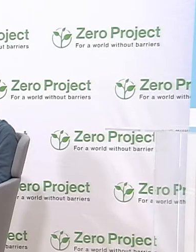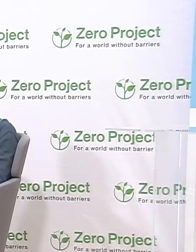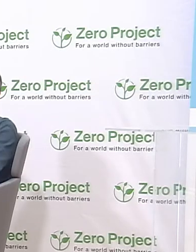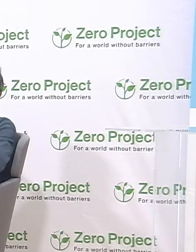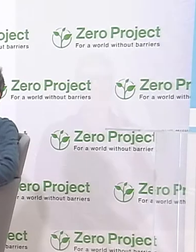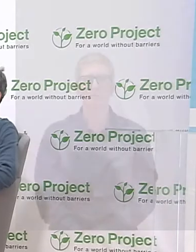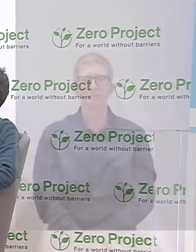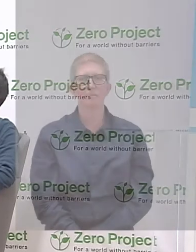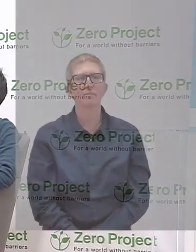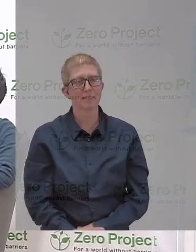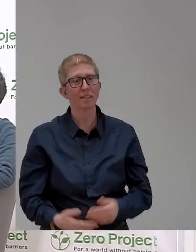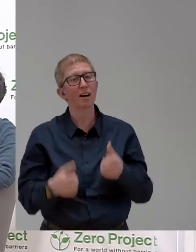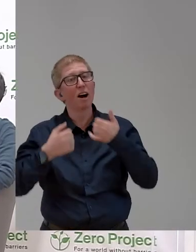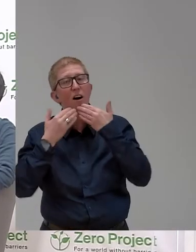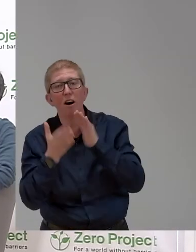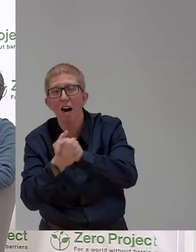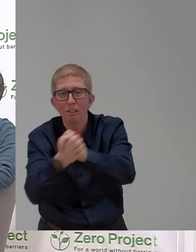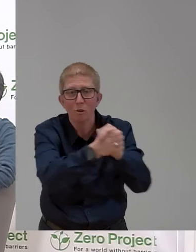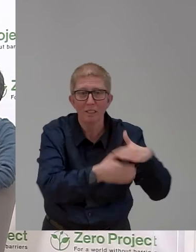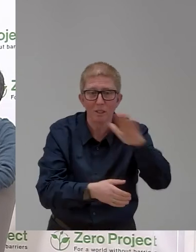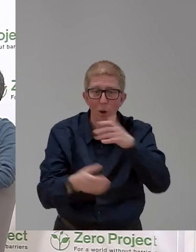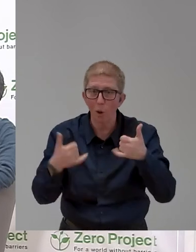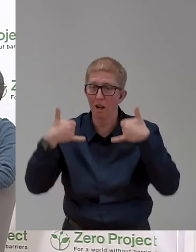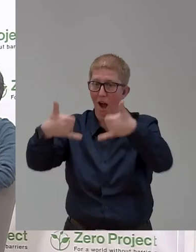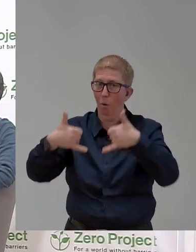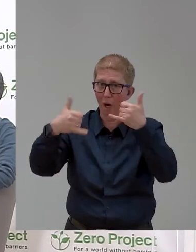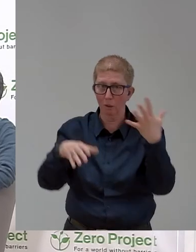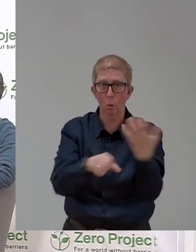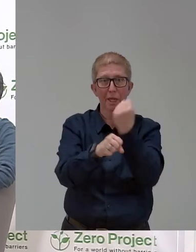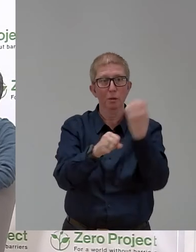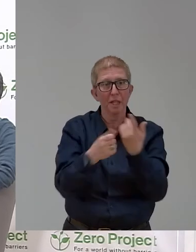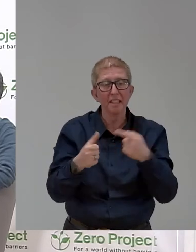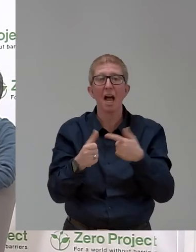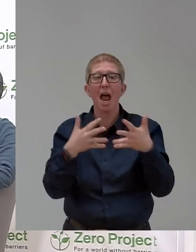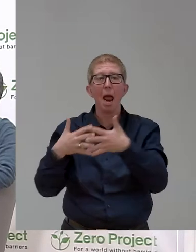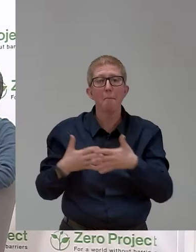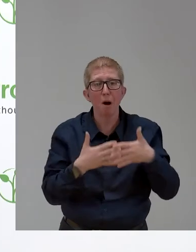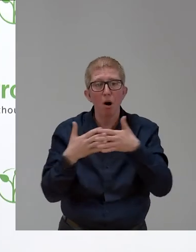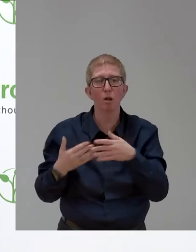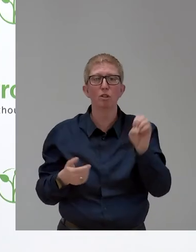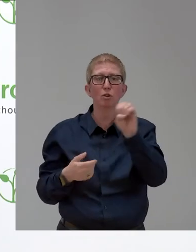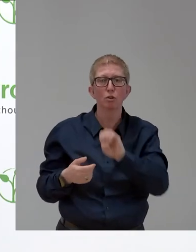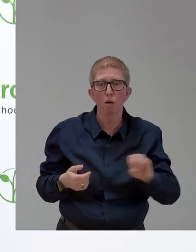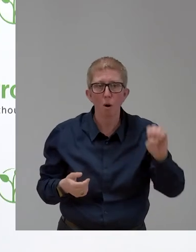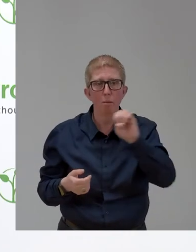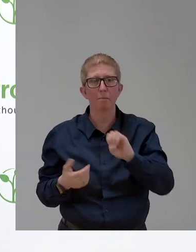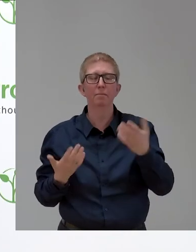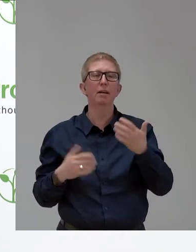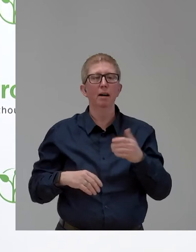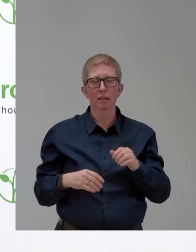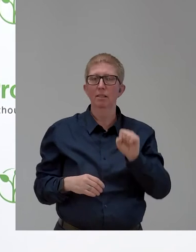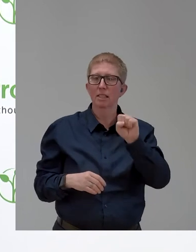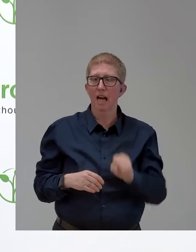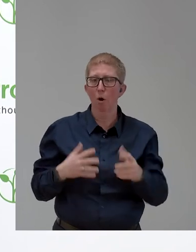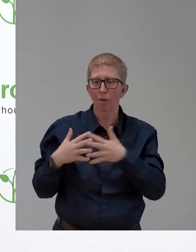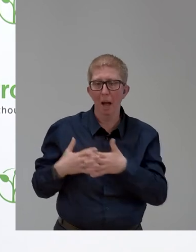Congratulations to all our winners from Africa, Europe and South America. Really, really well done. You do not